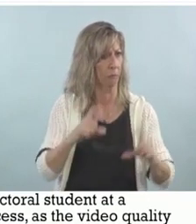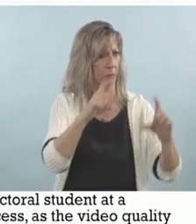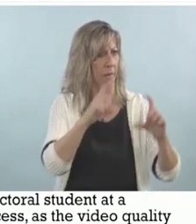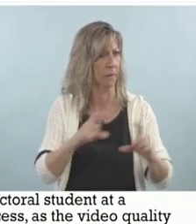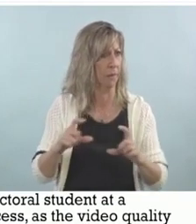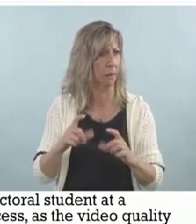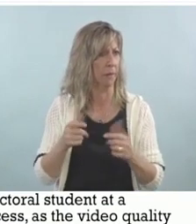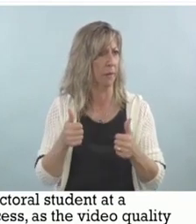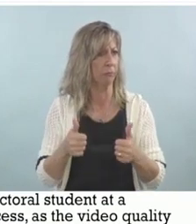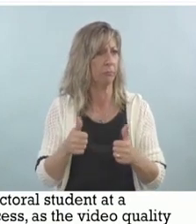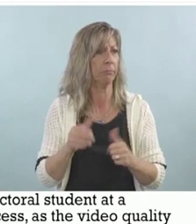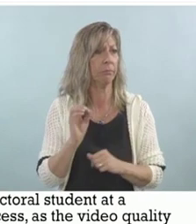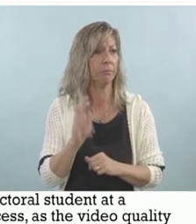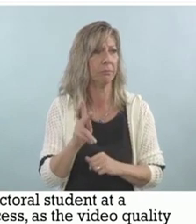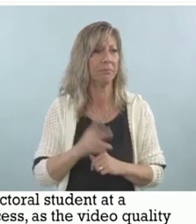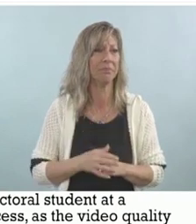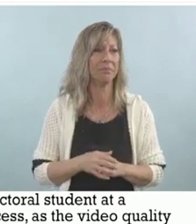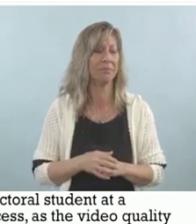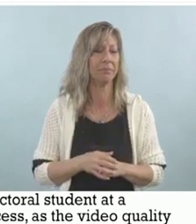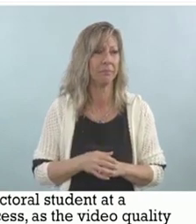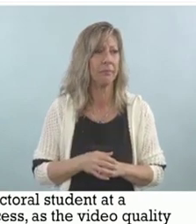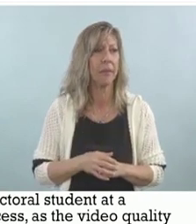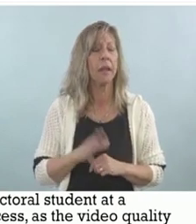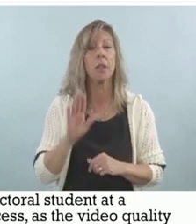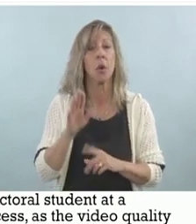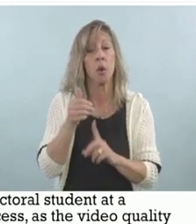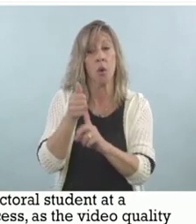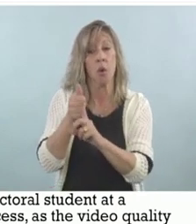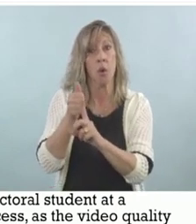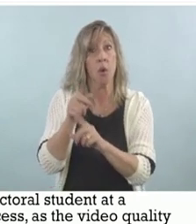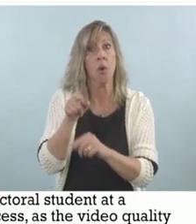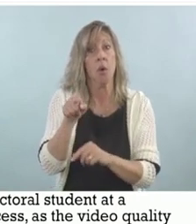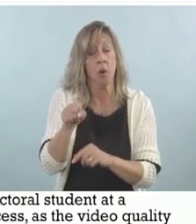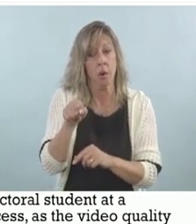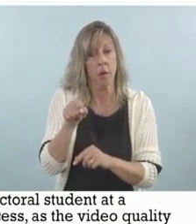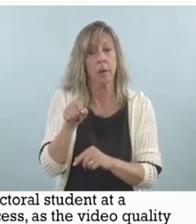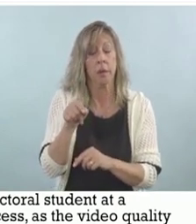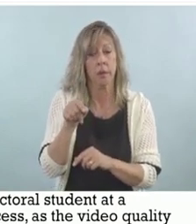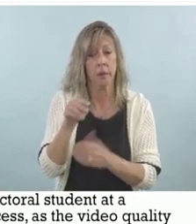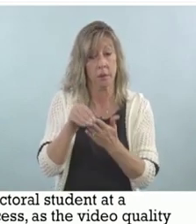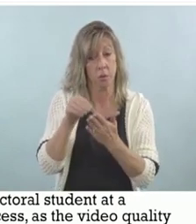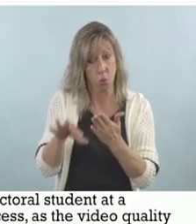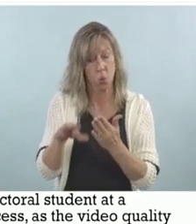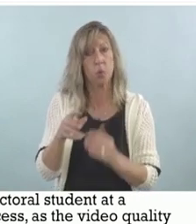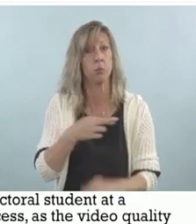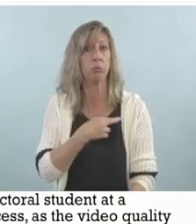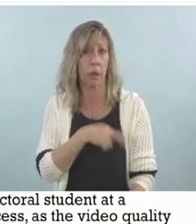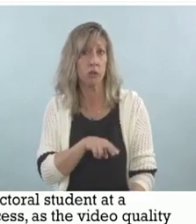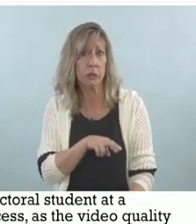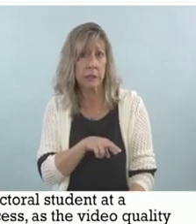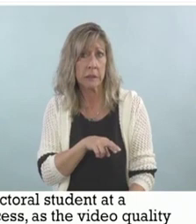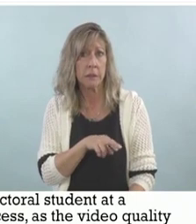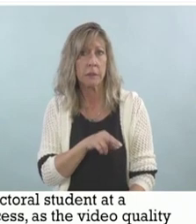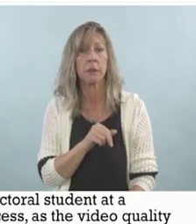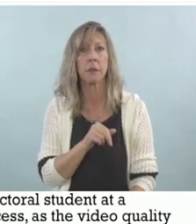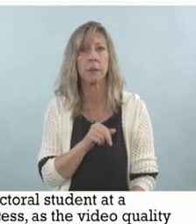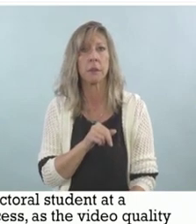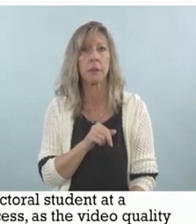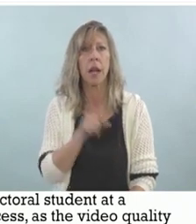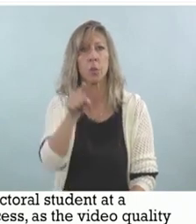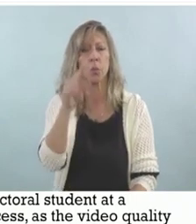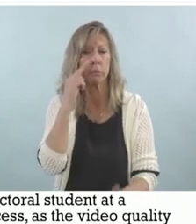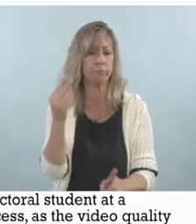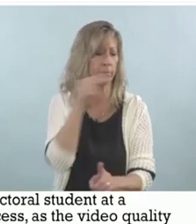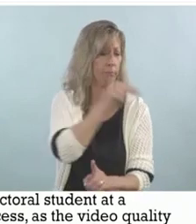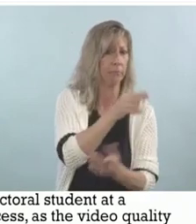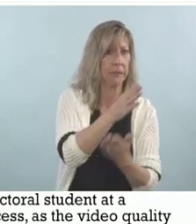The doctoral student was religious, and if you look closely at those questions that were on an earlier slide, you'll see that some of